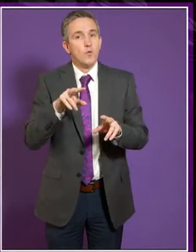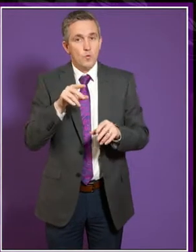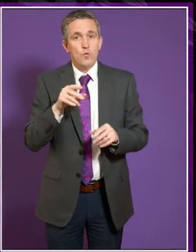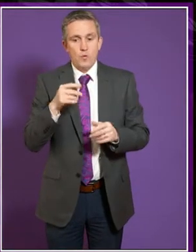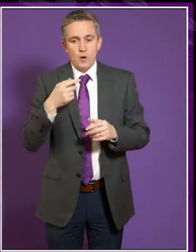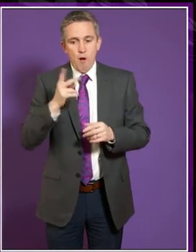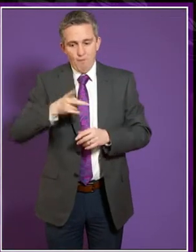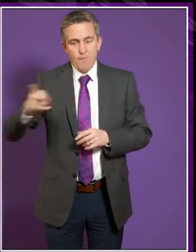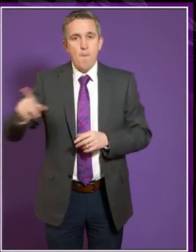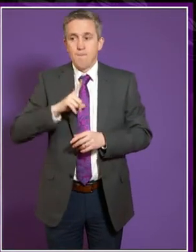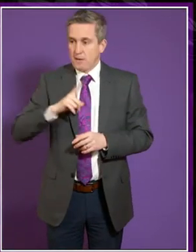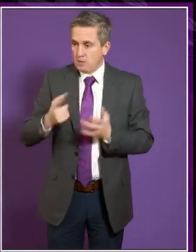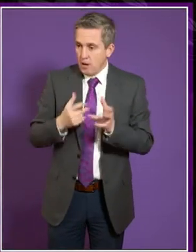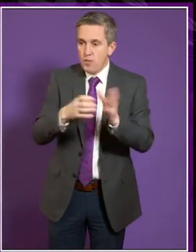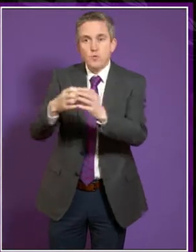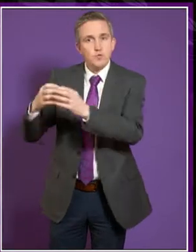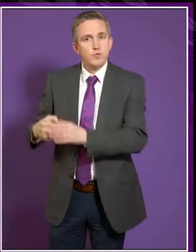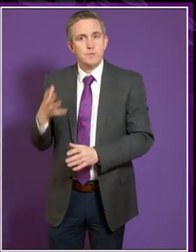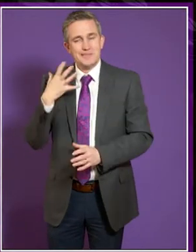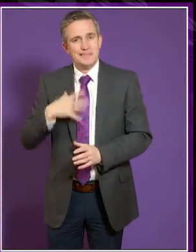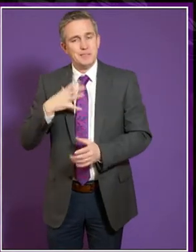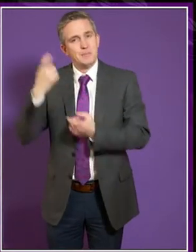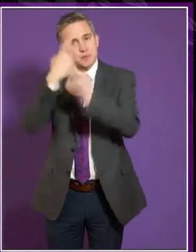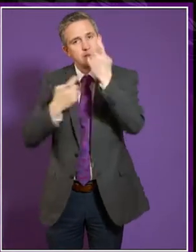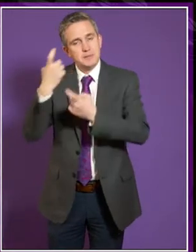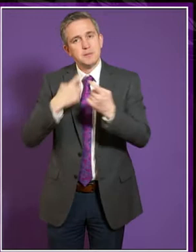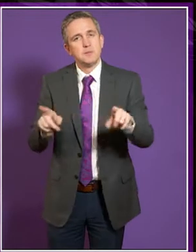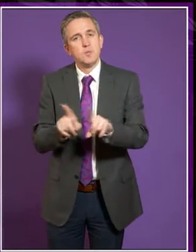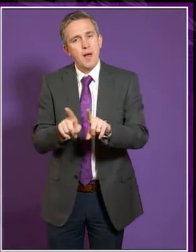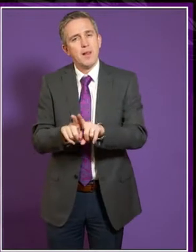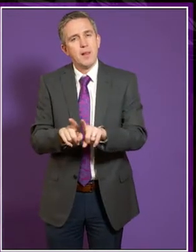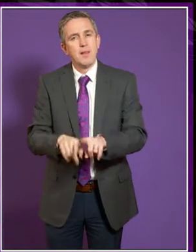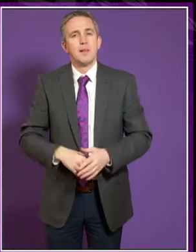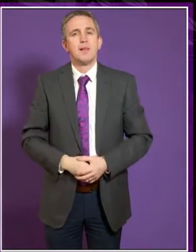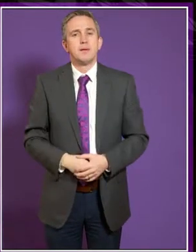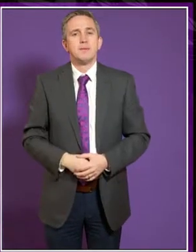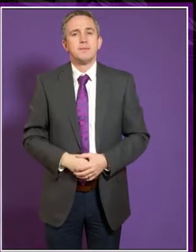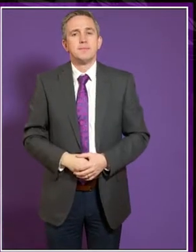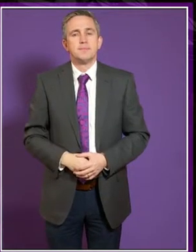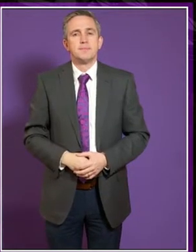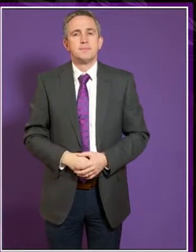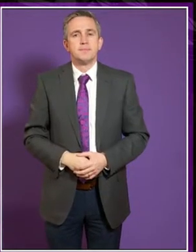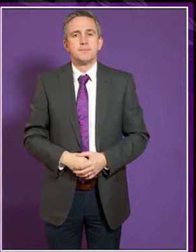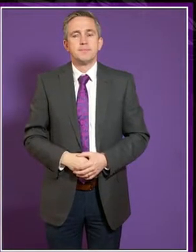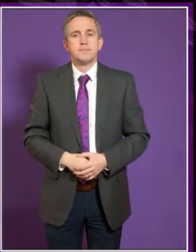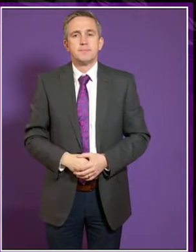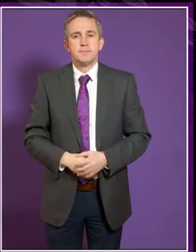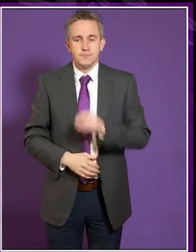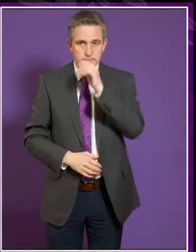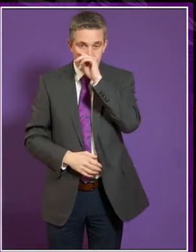become more prominent and they should be reflected more fairly. Those are the kind of ideas I had. Thank you.